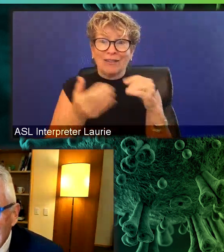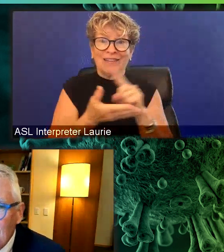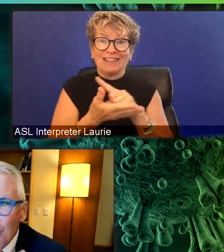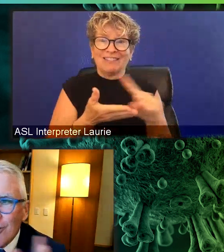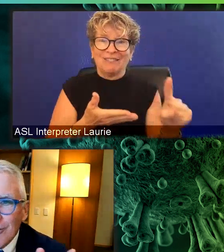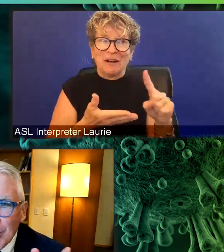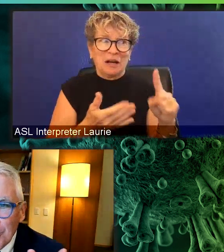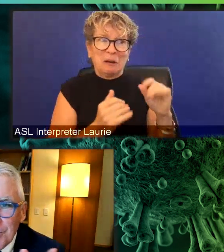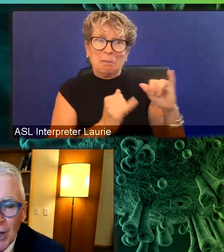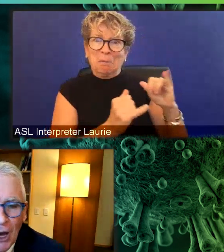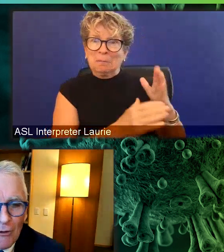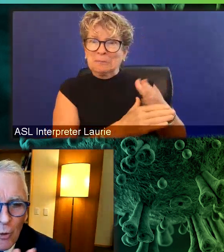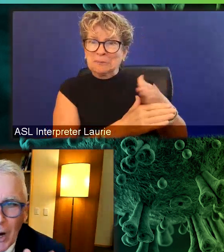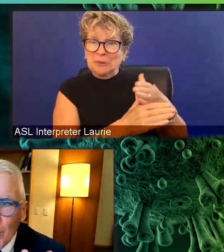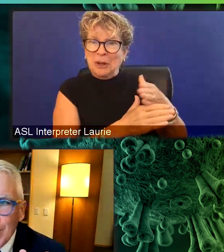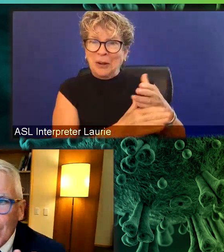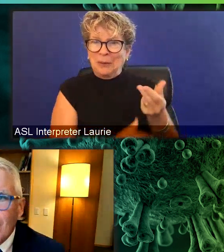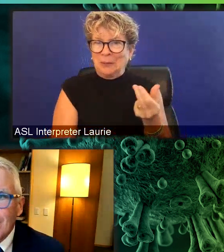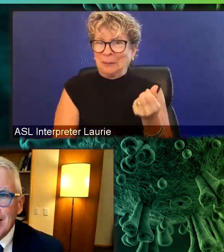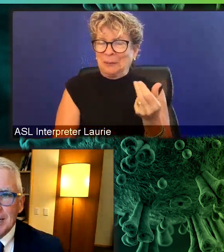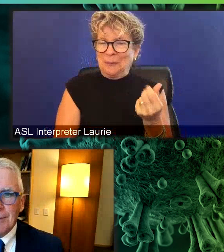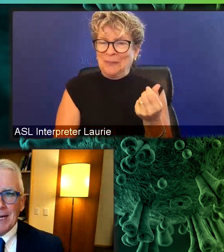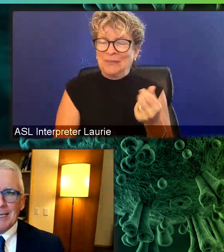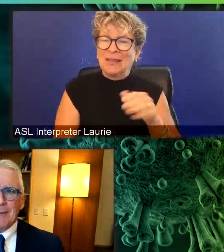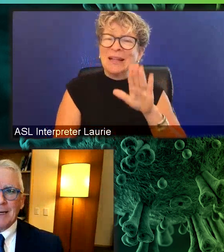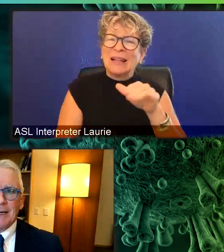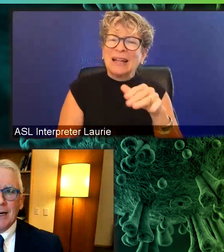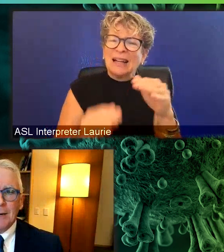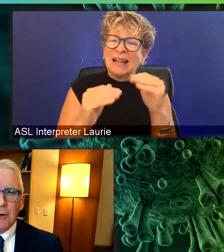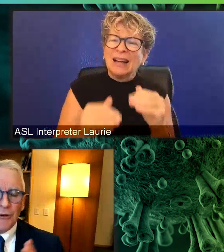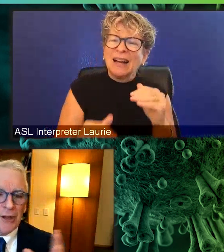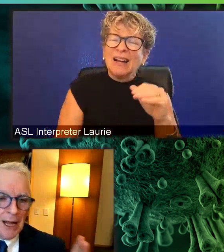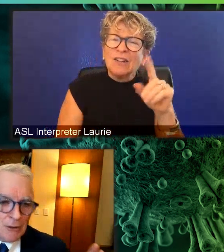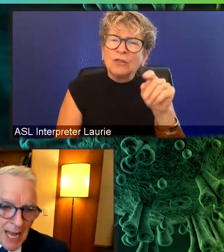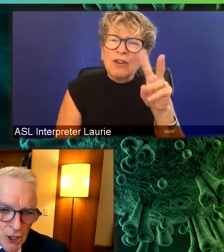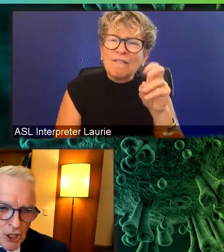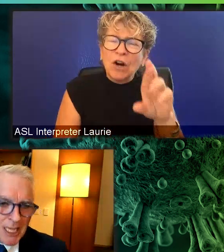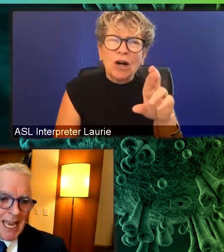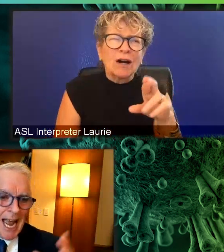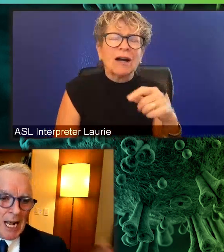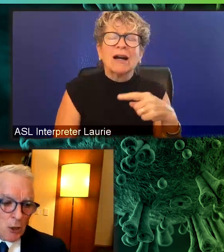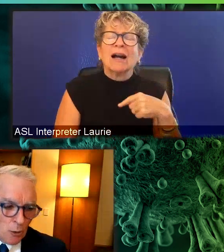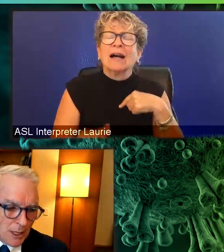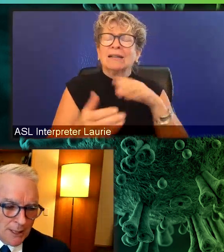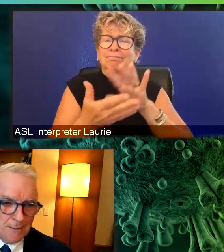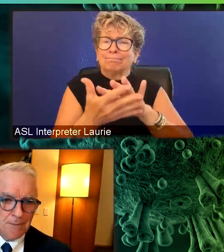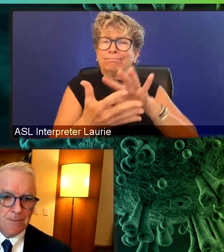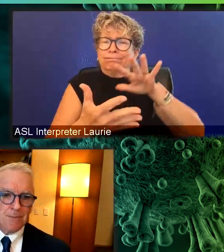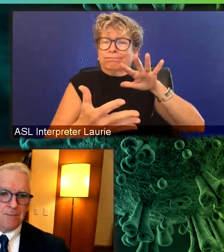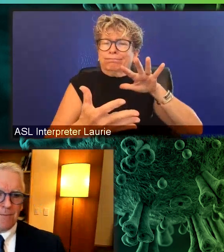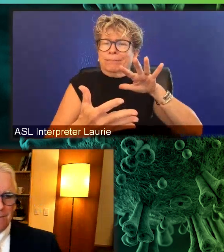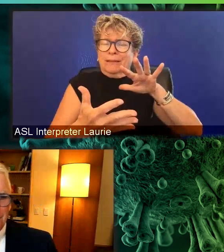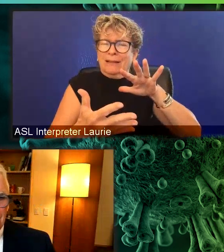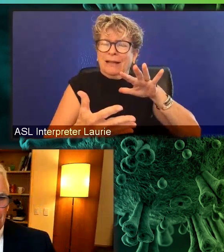could give us an overview of where we are in the pandemic, both now nationally and globally.